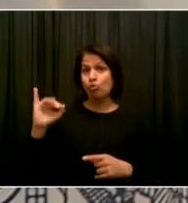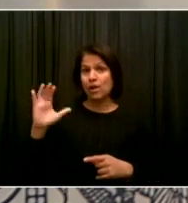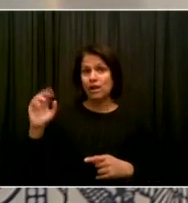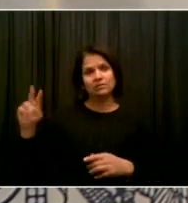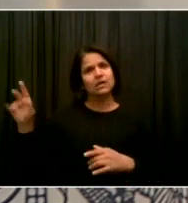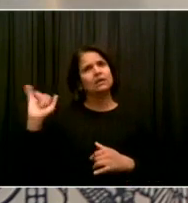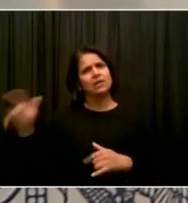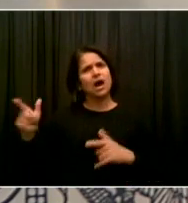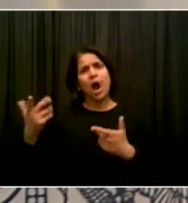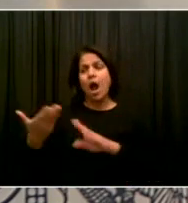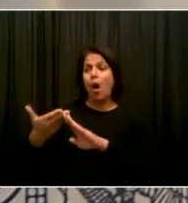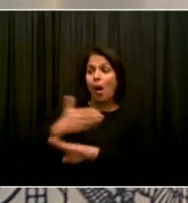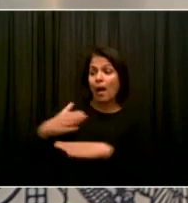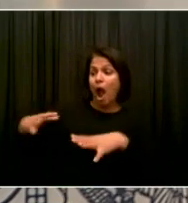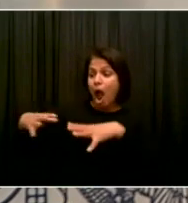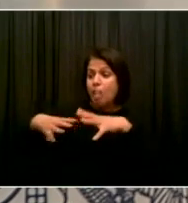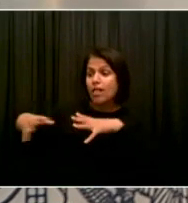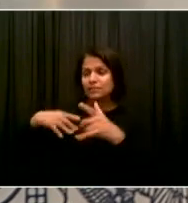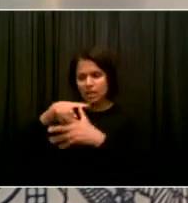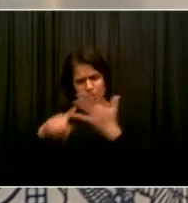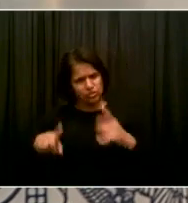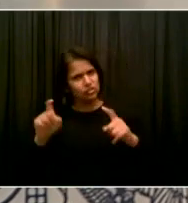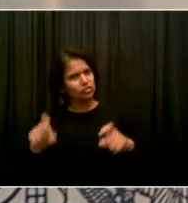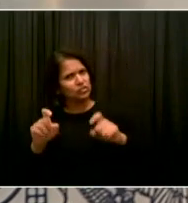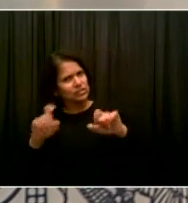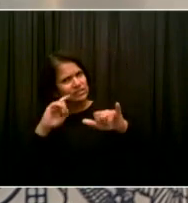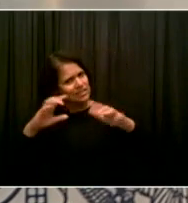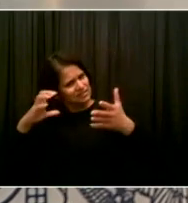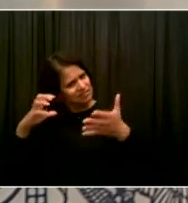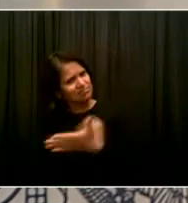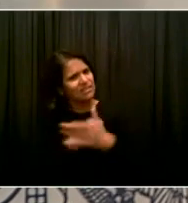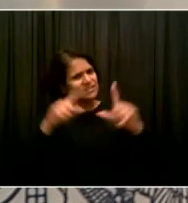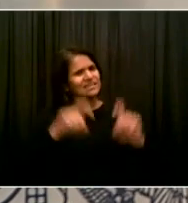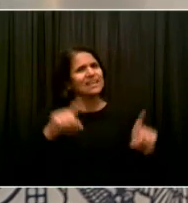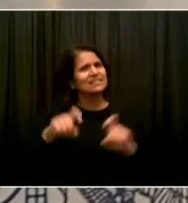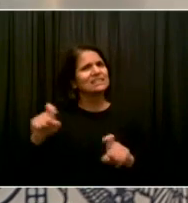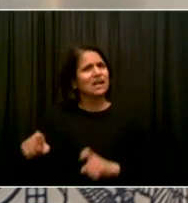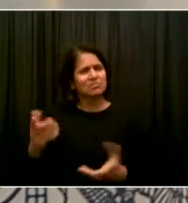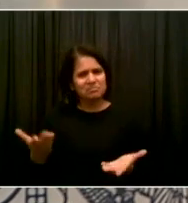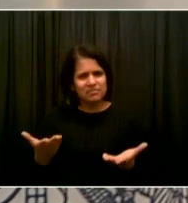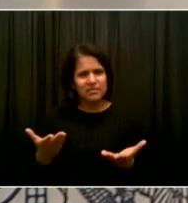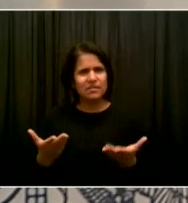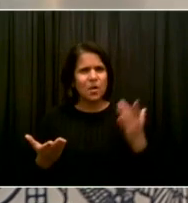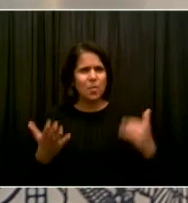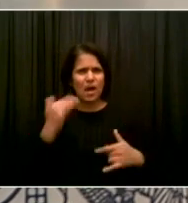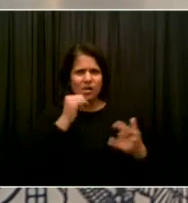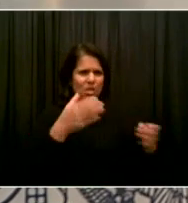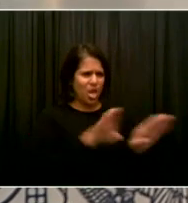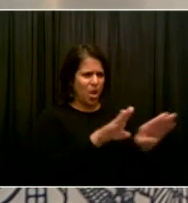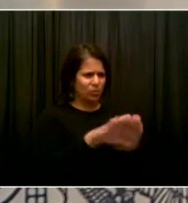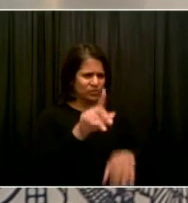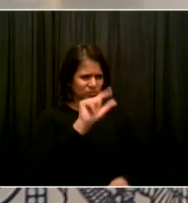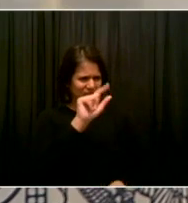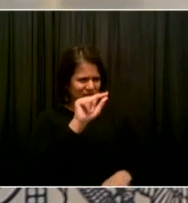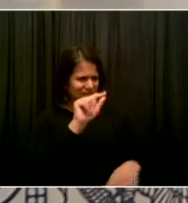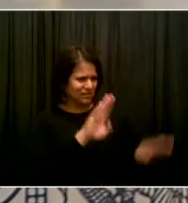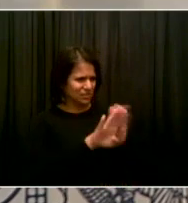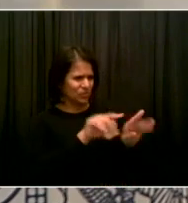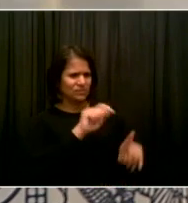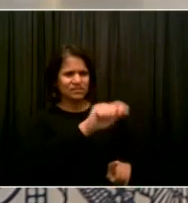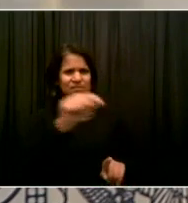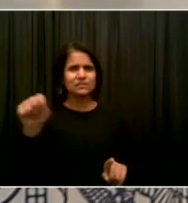Andrew, let me start and I'll turn to Dr. Mitch Katz in a moment. Um, we